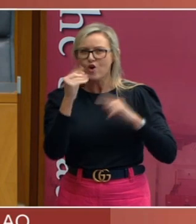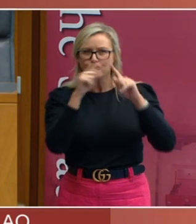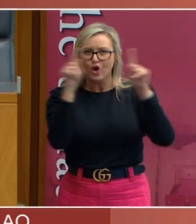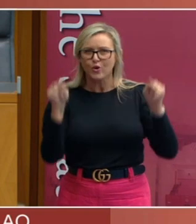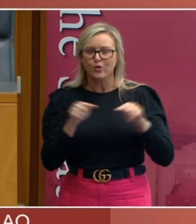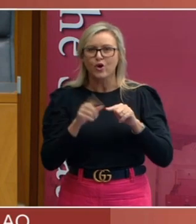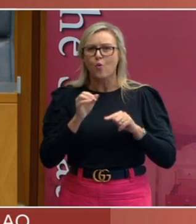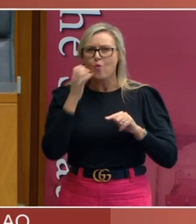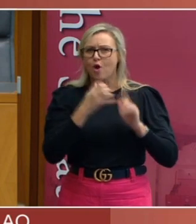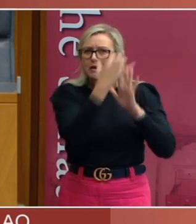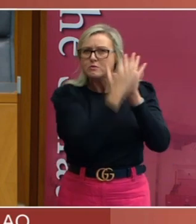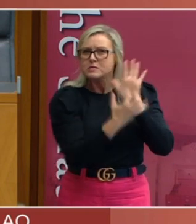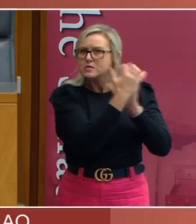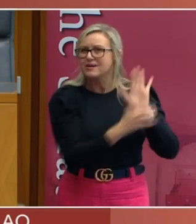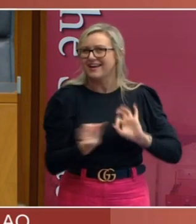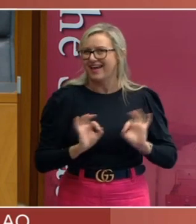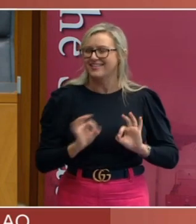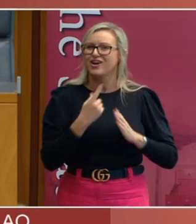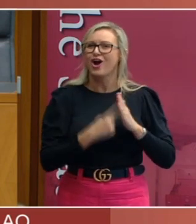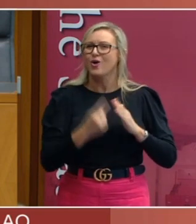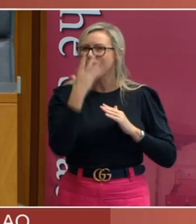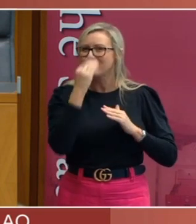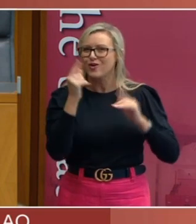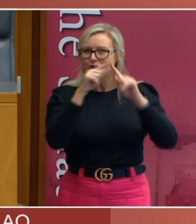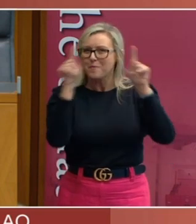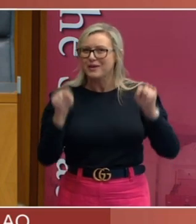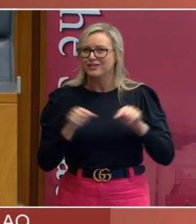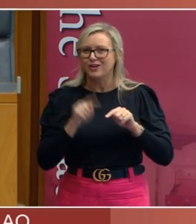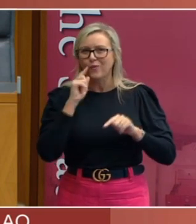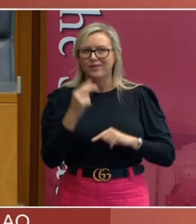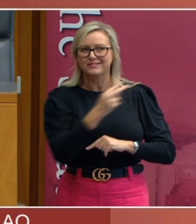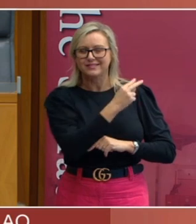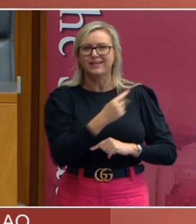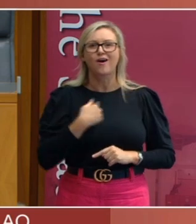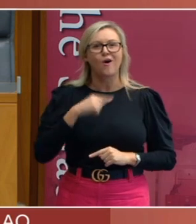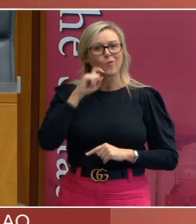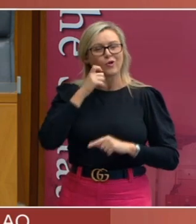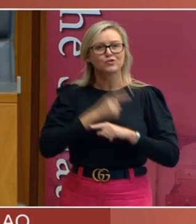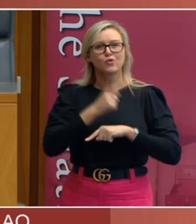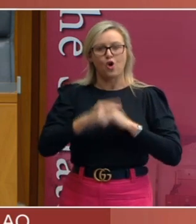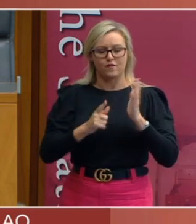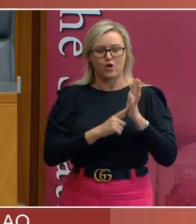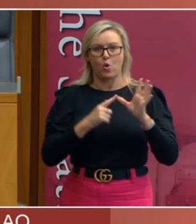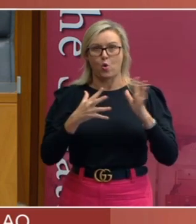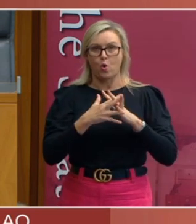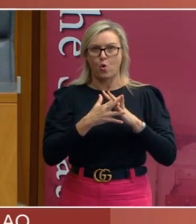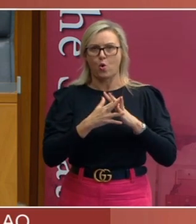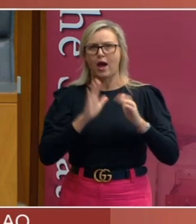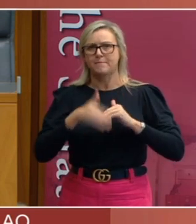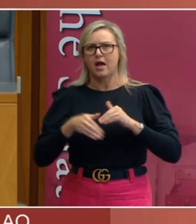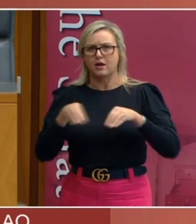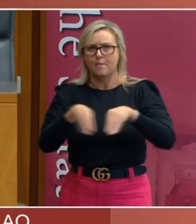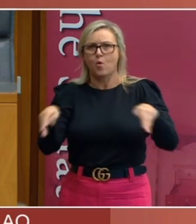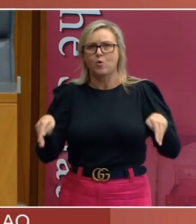words, just pictures. So today I'm going to speak, as you know, about law and border. So,